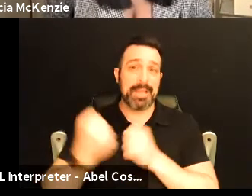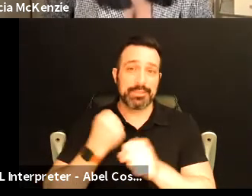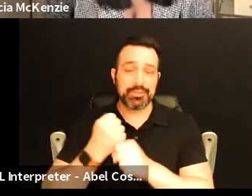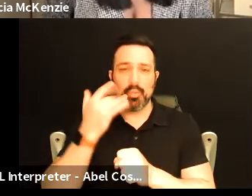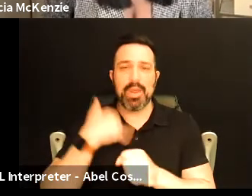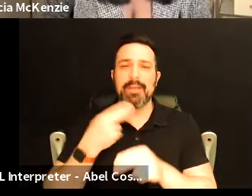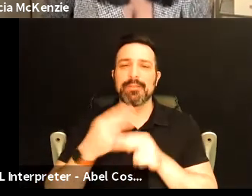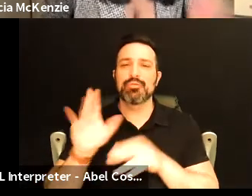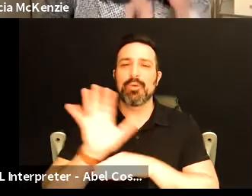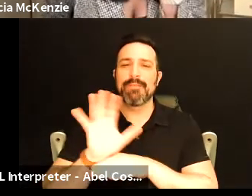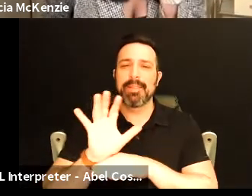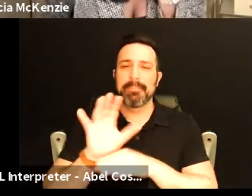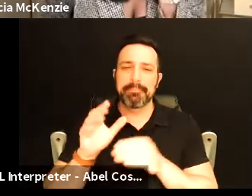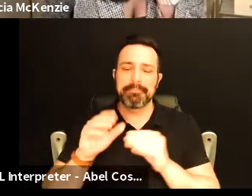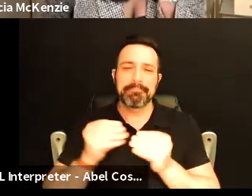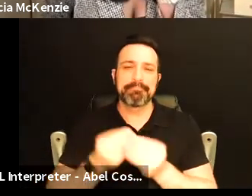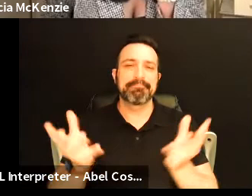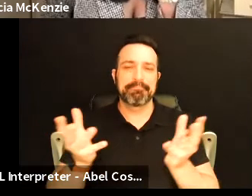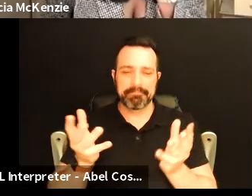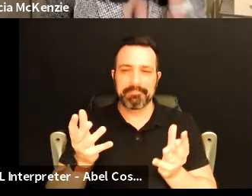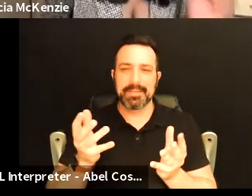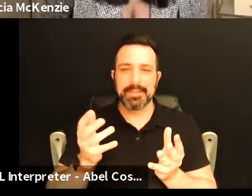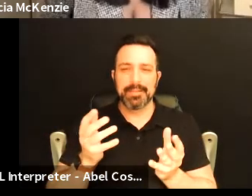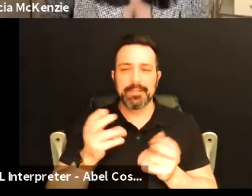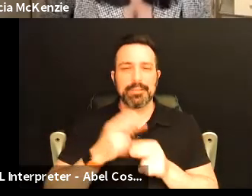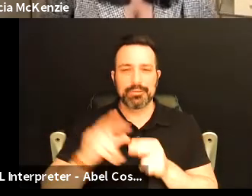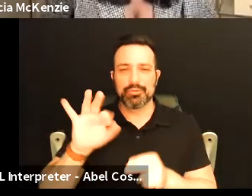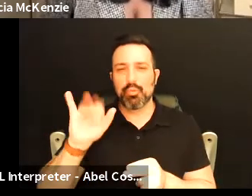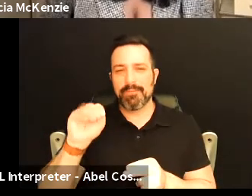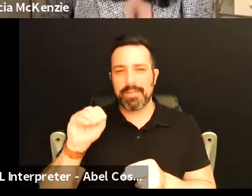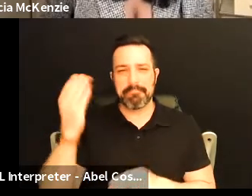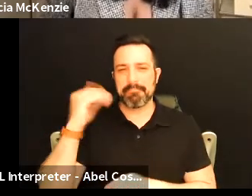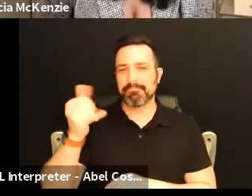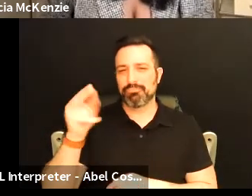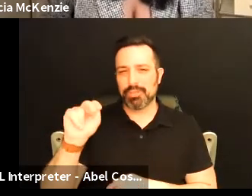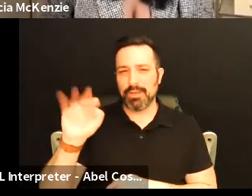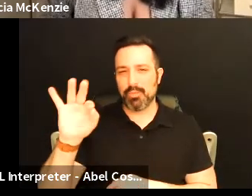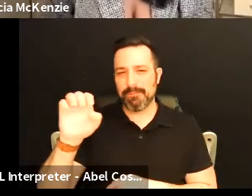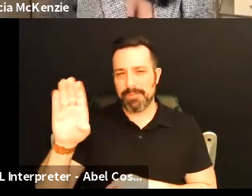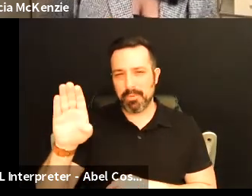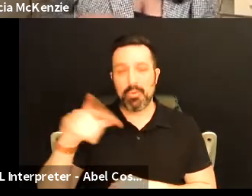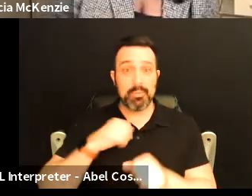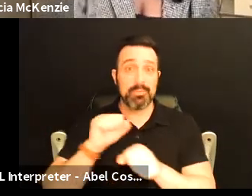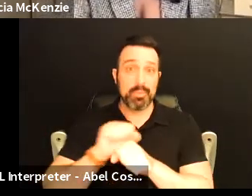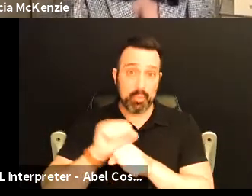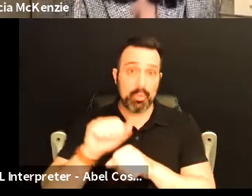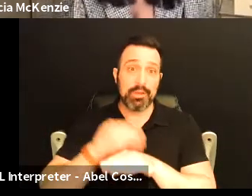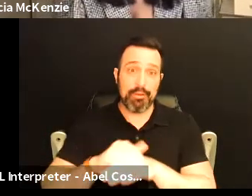short film last we put out a short film in like January or February and we've been working on